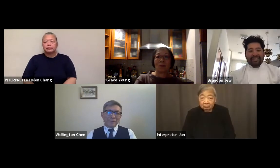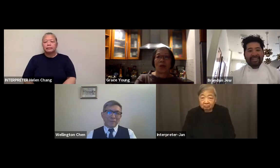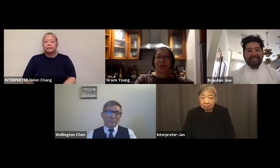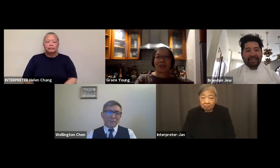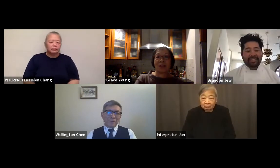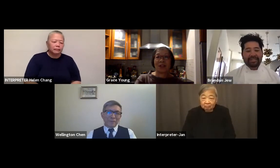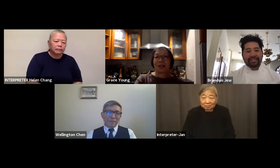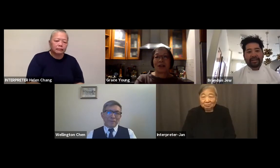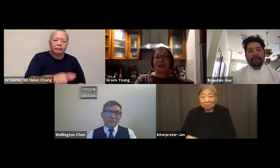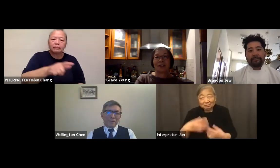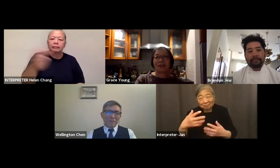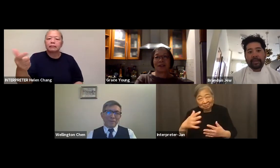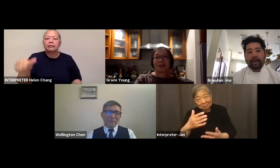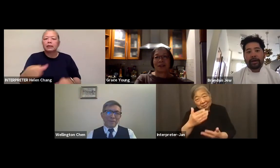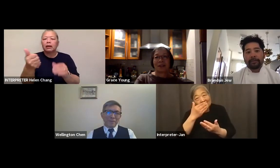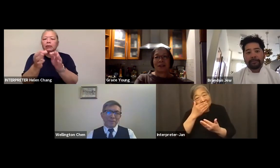Thanks, Grace.